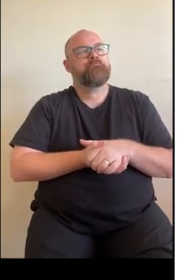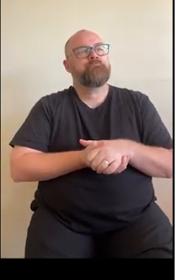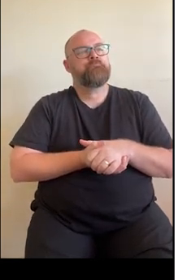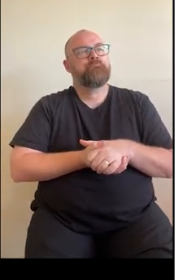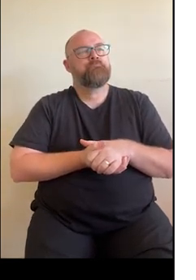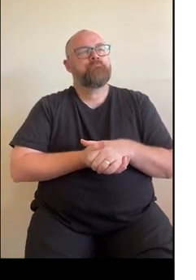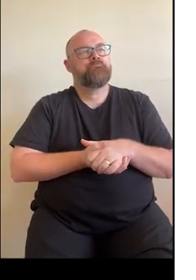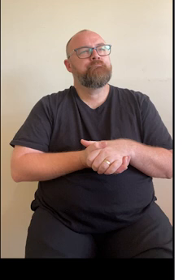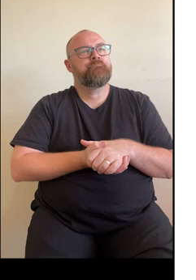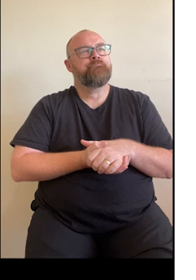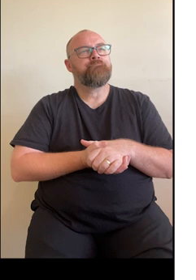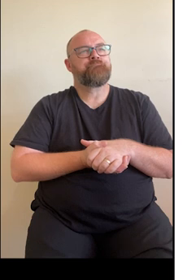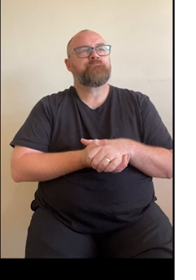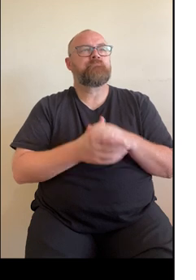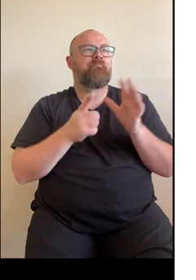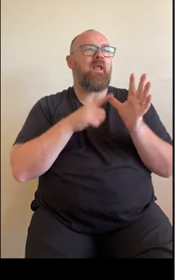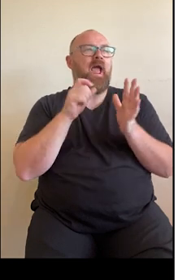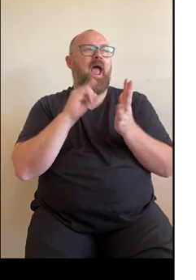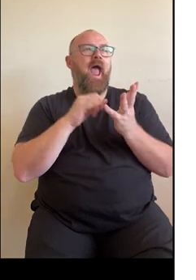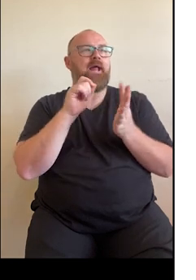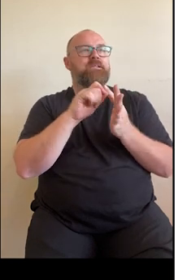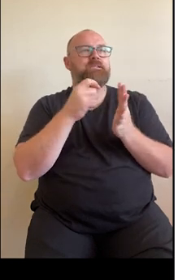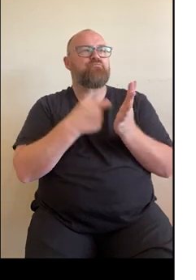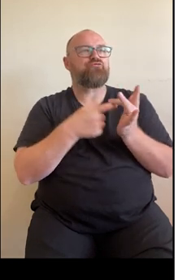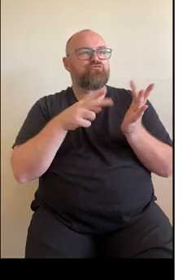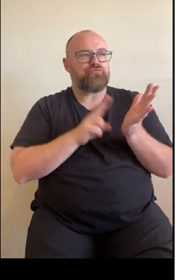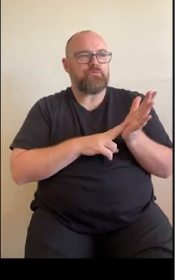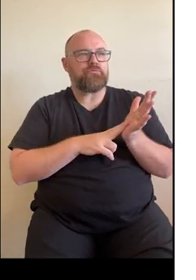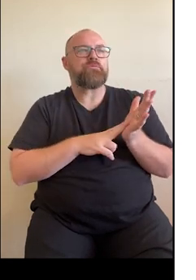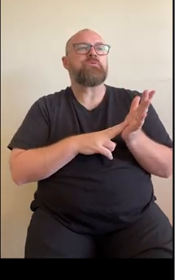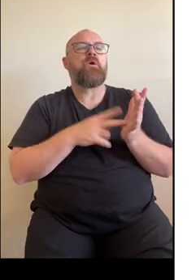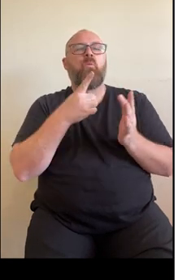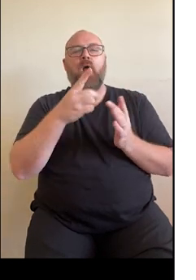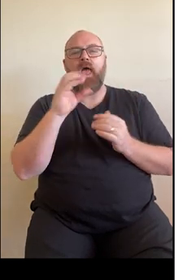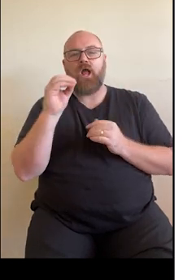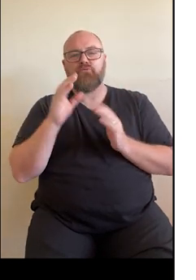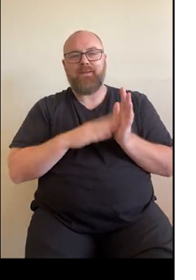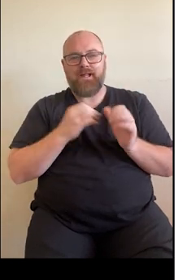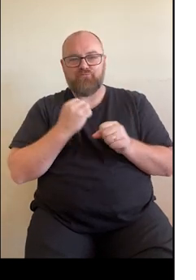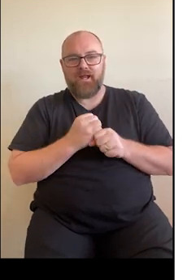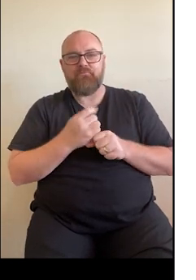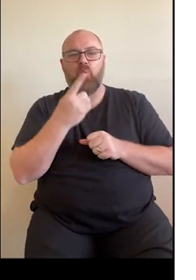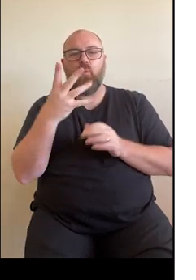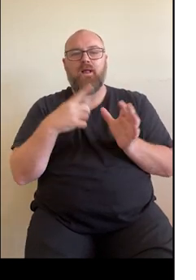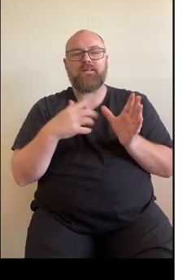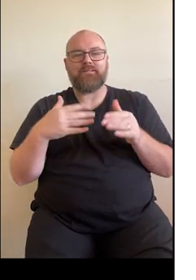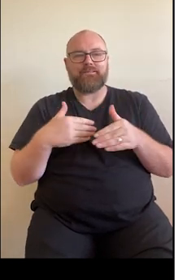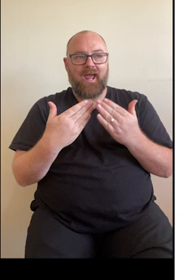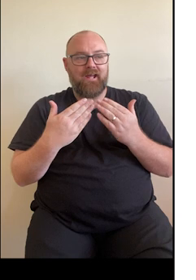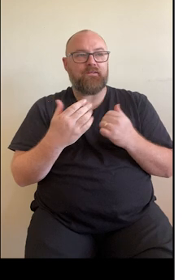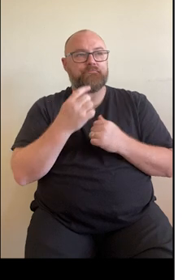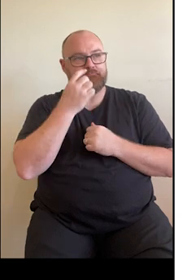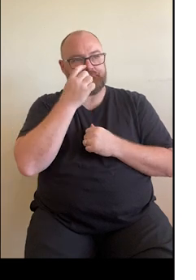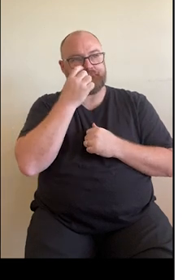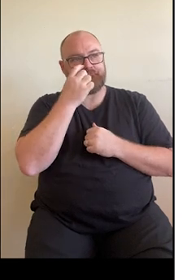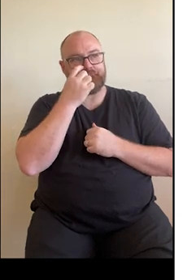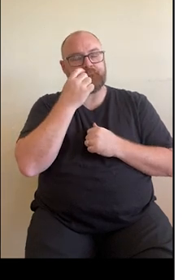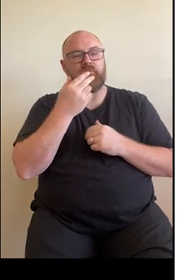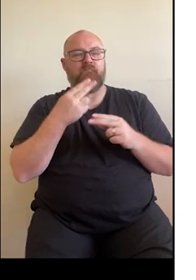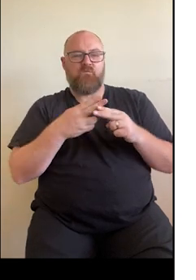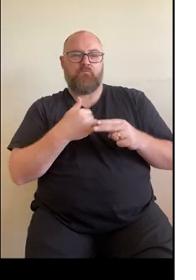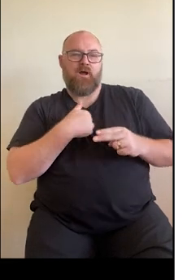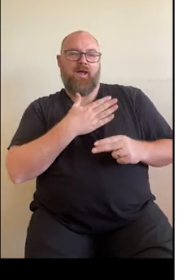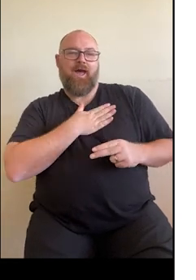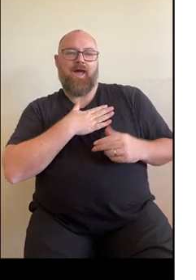It's just got aspirin, 100 milligrams, one tablet daily, and I've opted to state the reason for heart